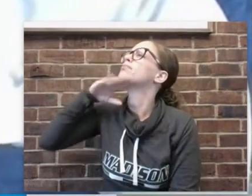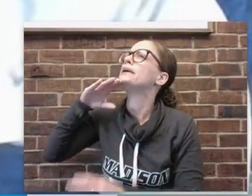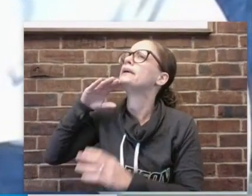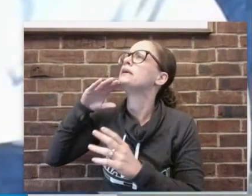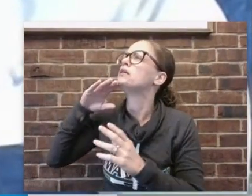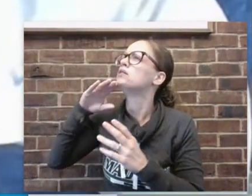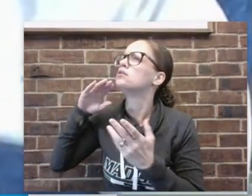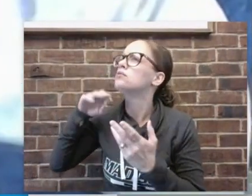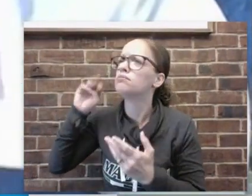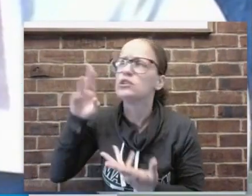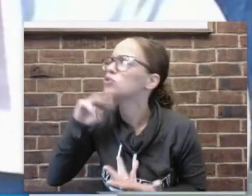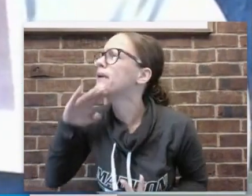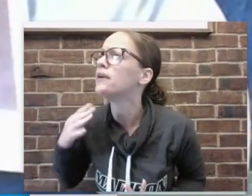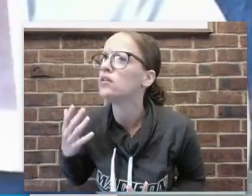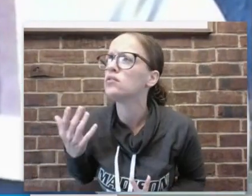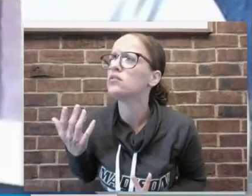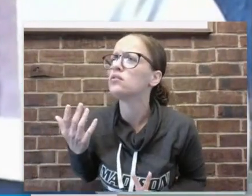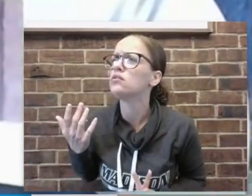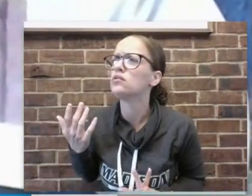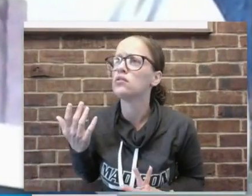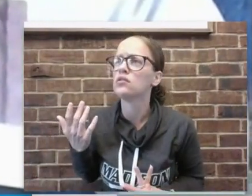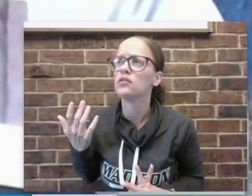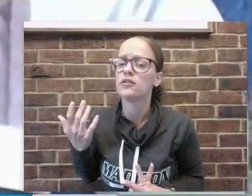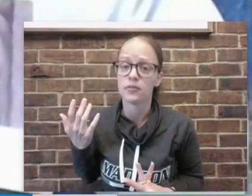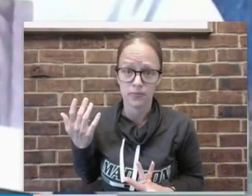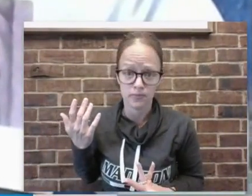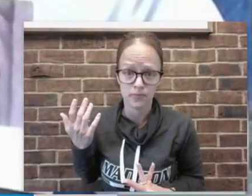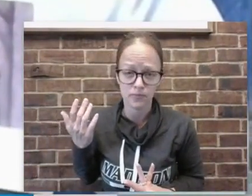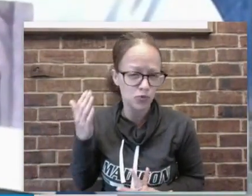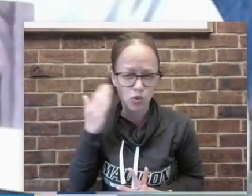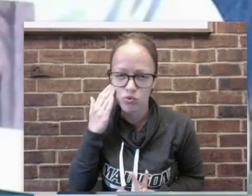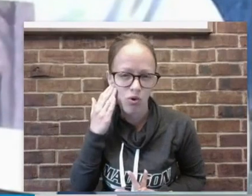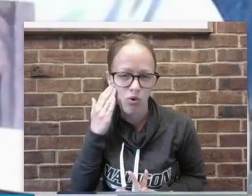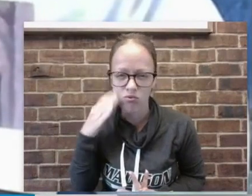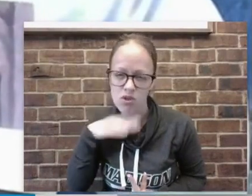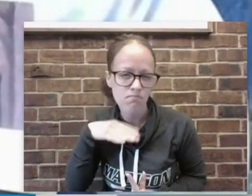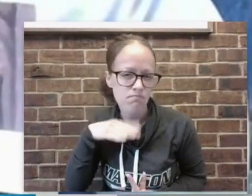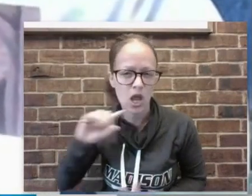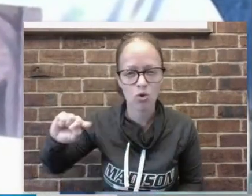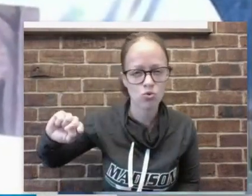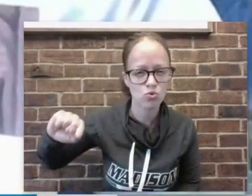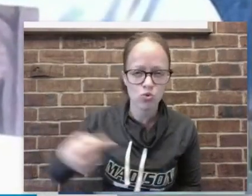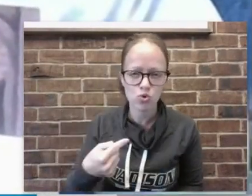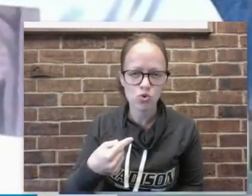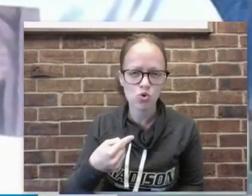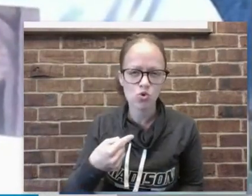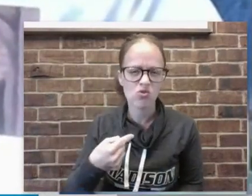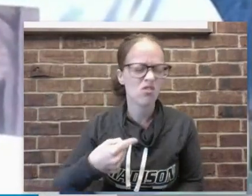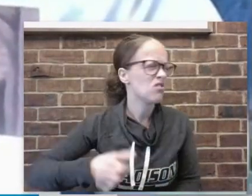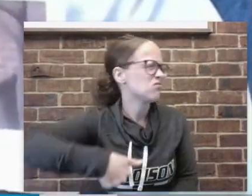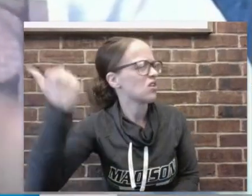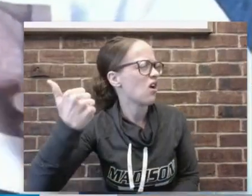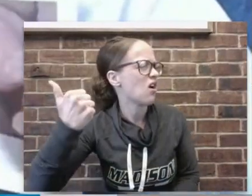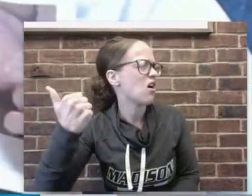and you know what that rude little porker answered get out of here